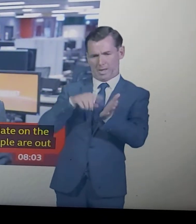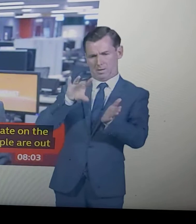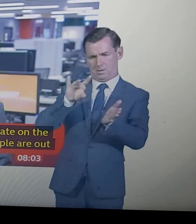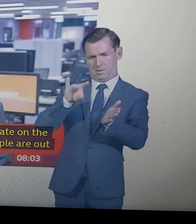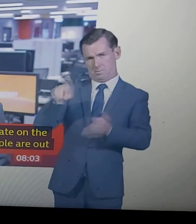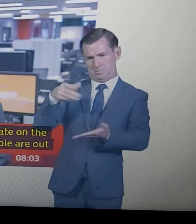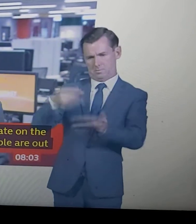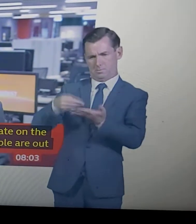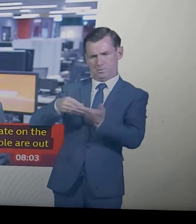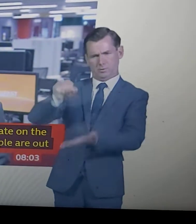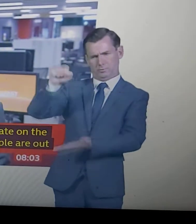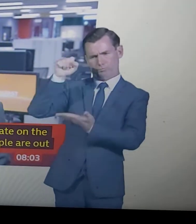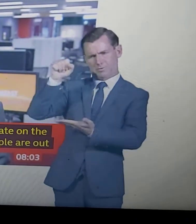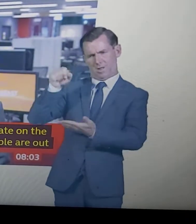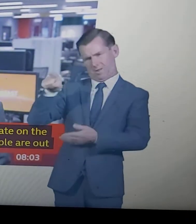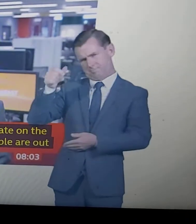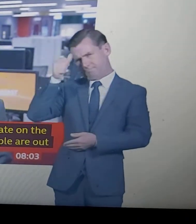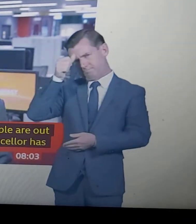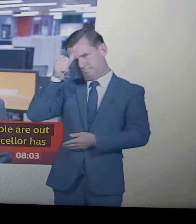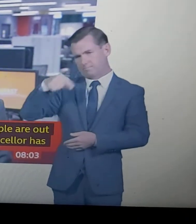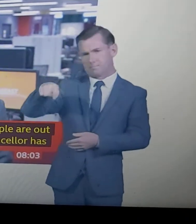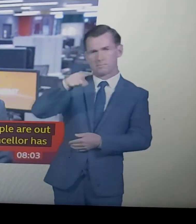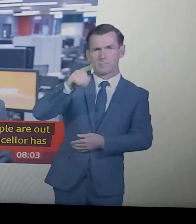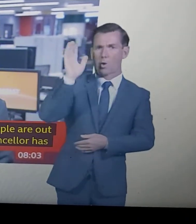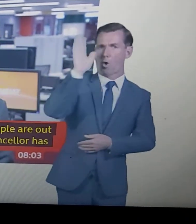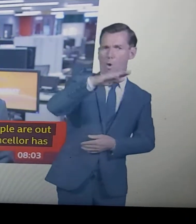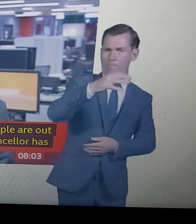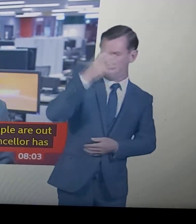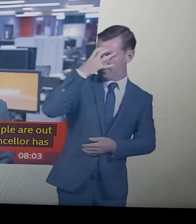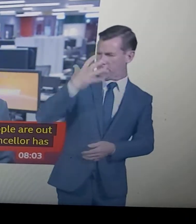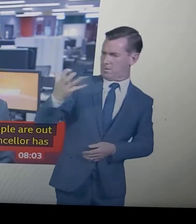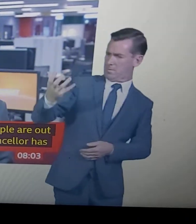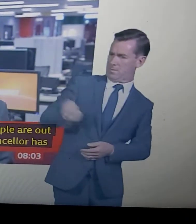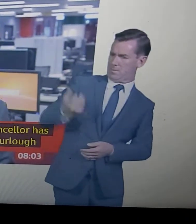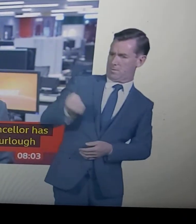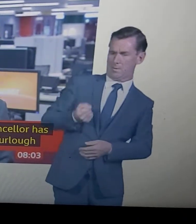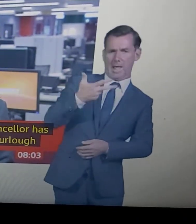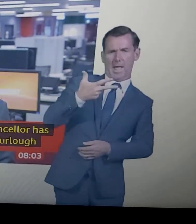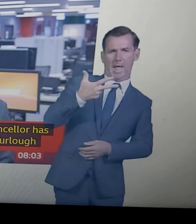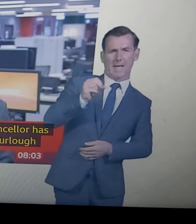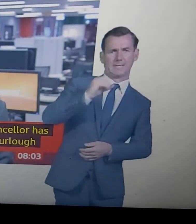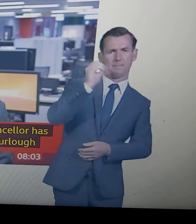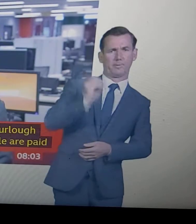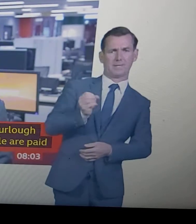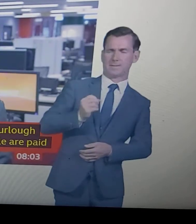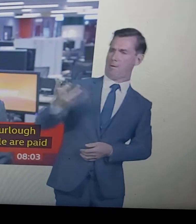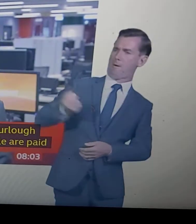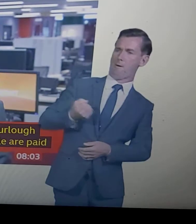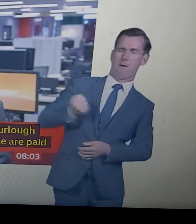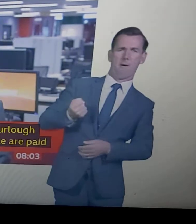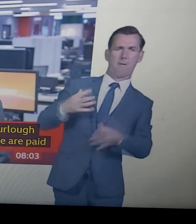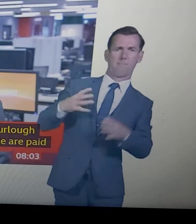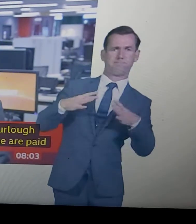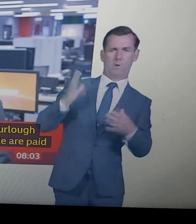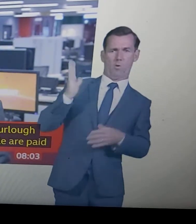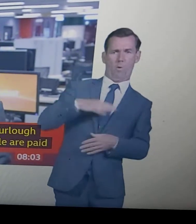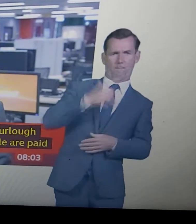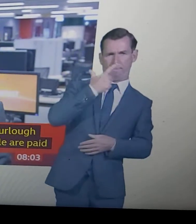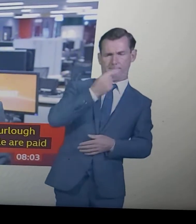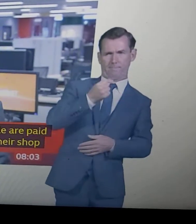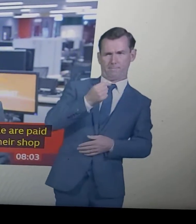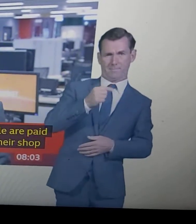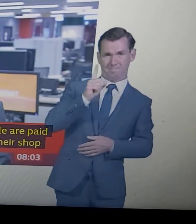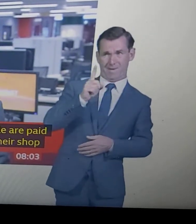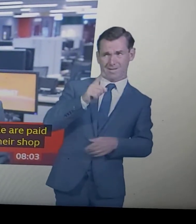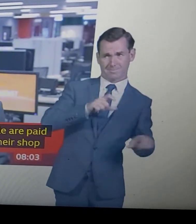make sure that people are paid whilst their shop or their factory or their office is not working. But there will be real questions about how long